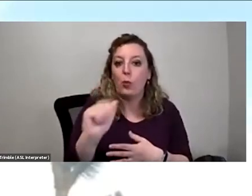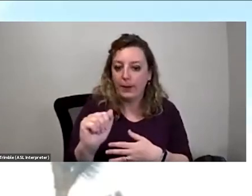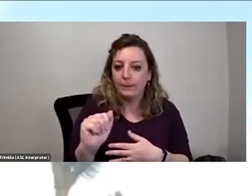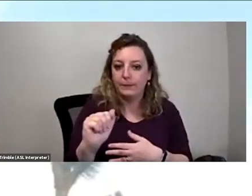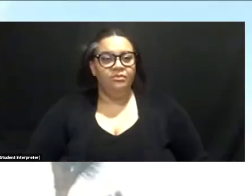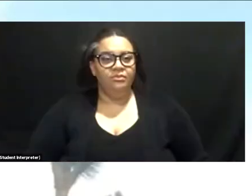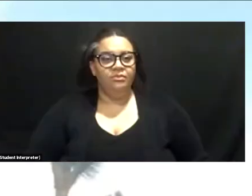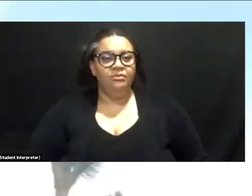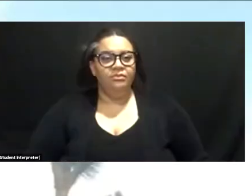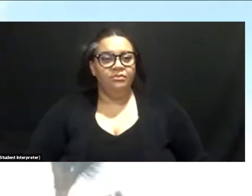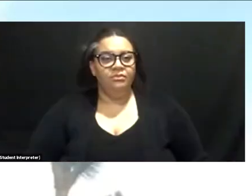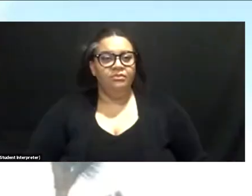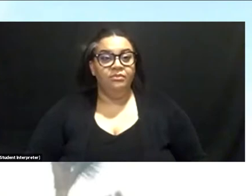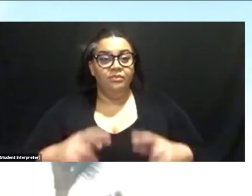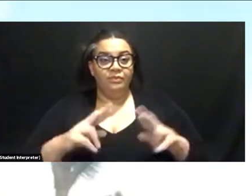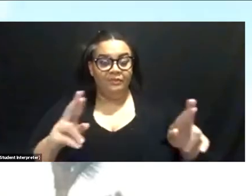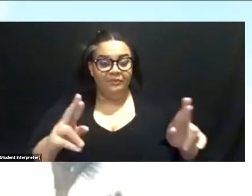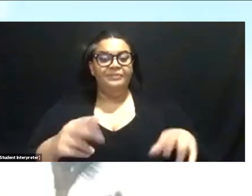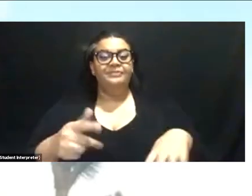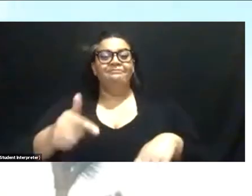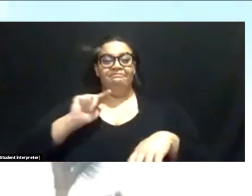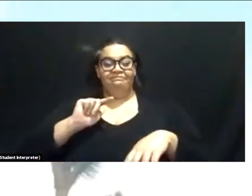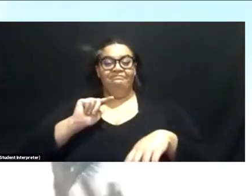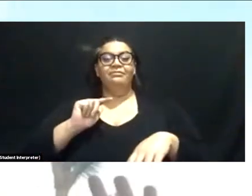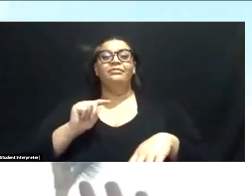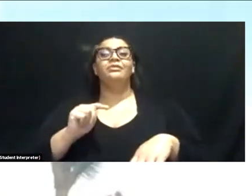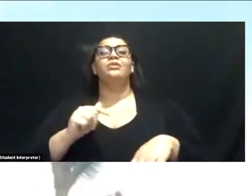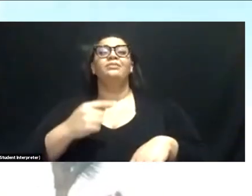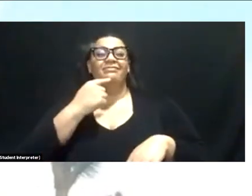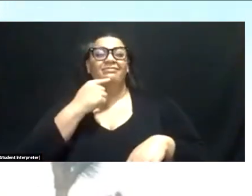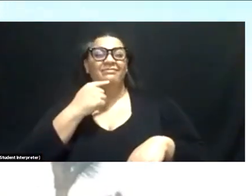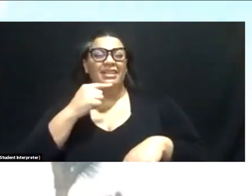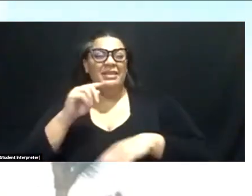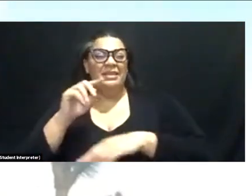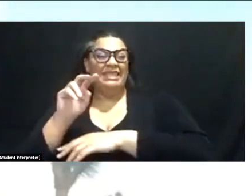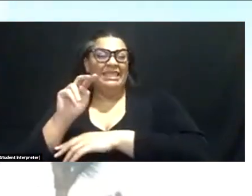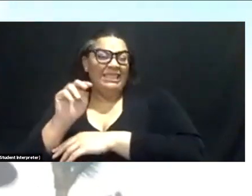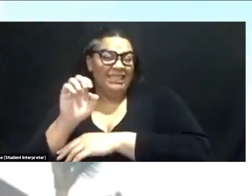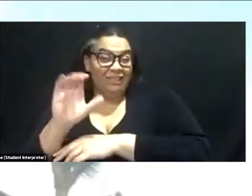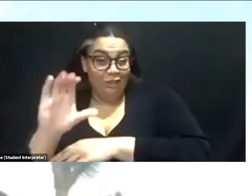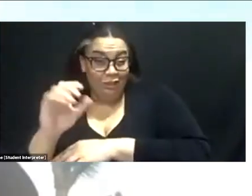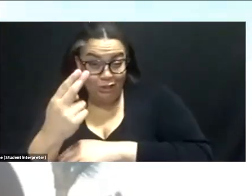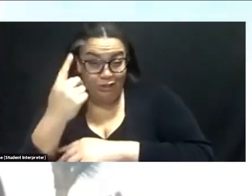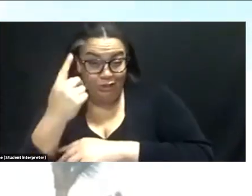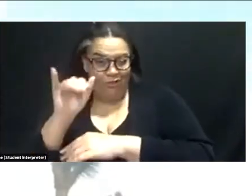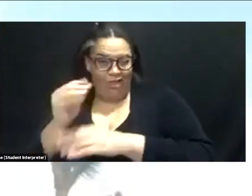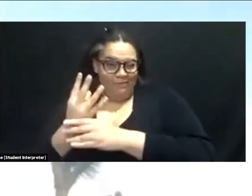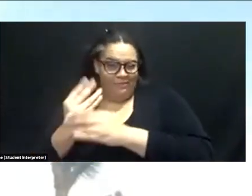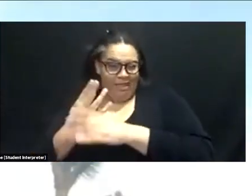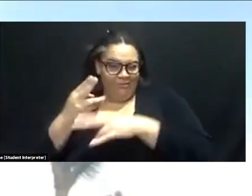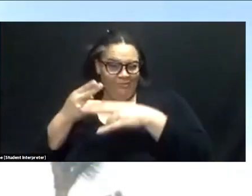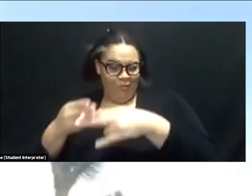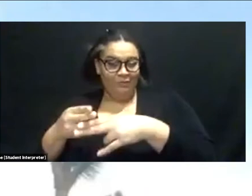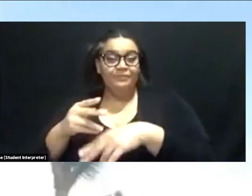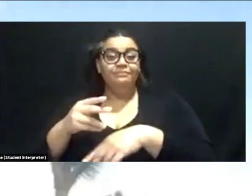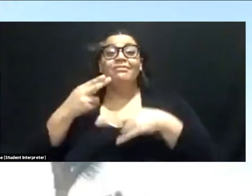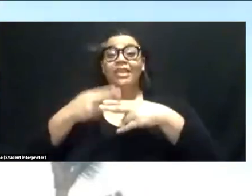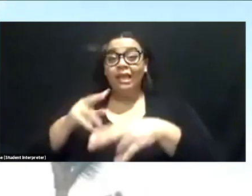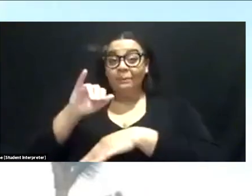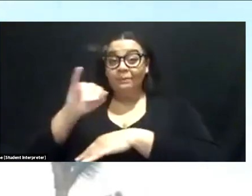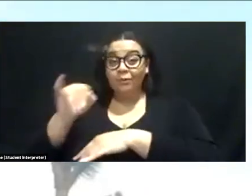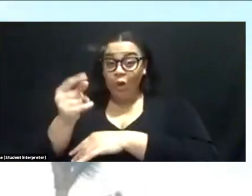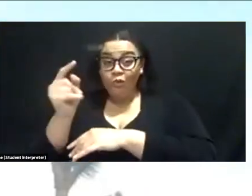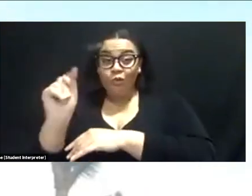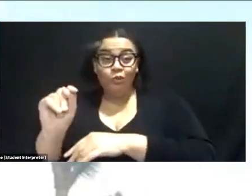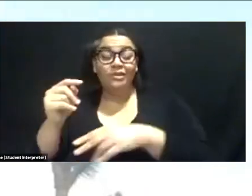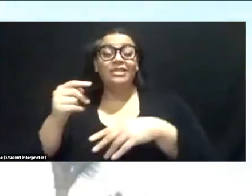heard it pronounced Umich. Uh, that's the Cahuilla word for this plant. Um, the name Joshua tree comes from some